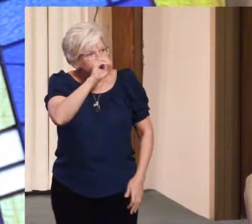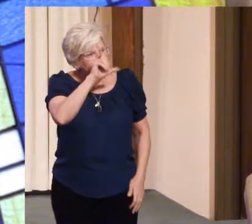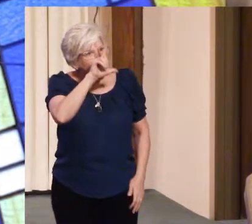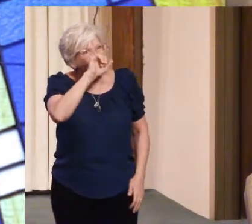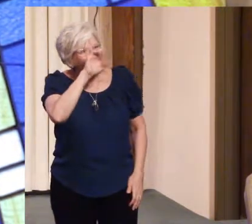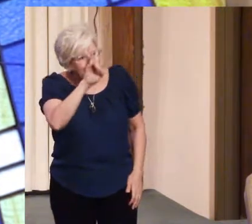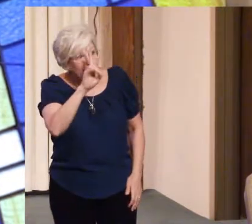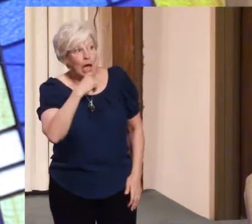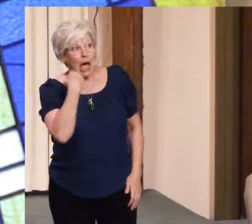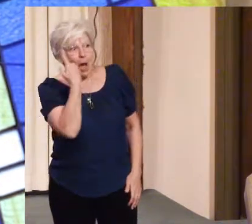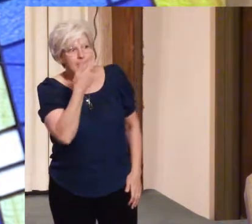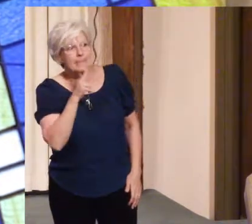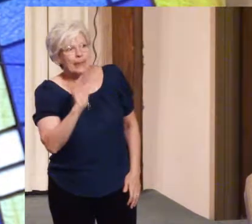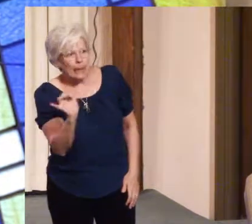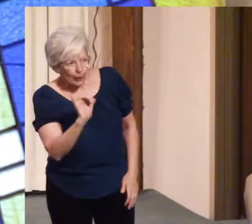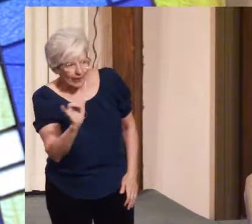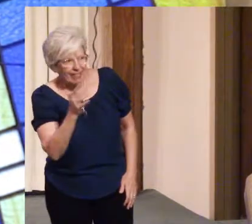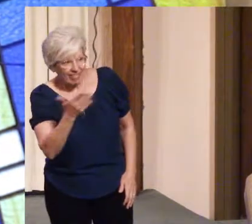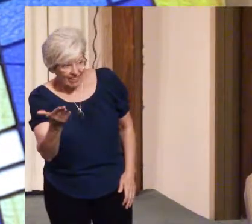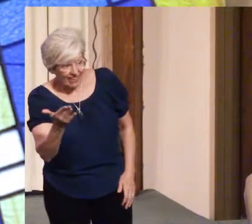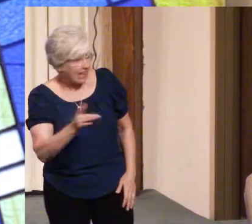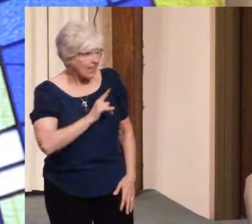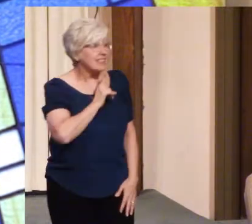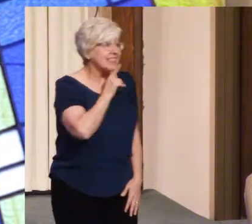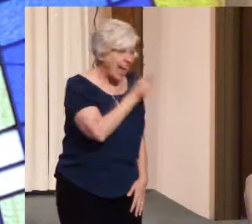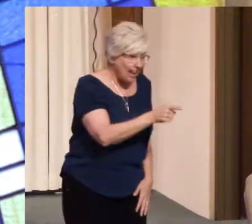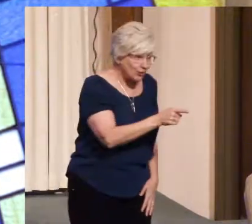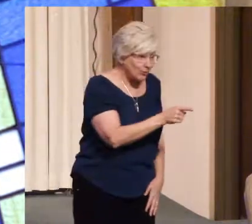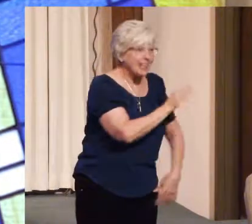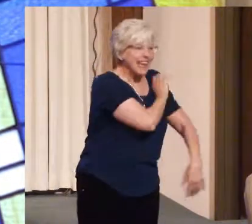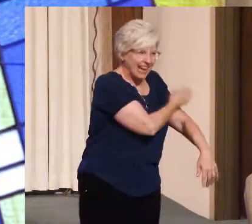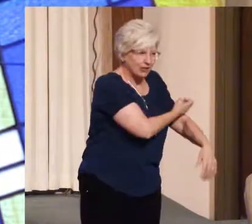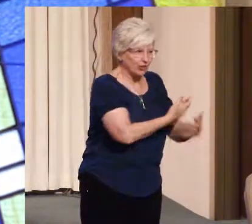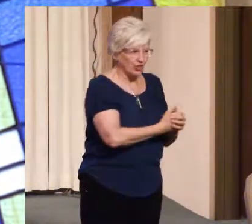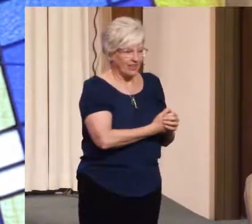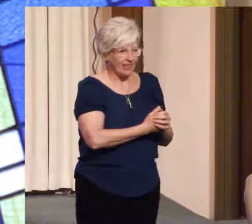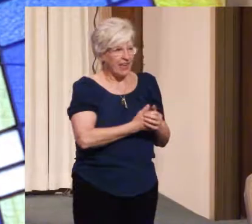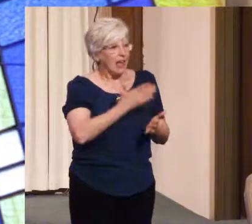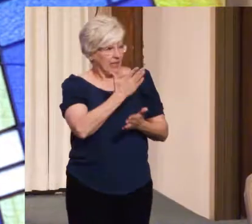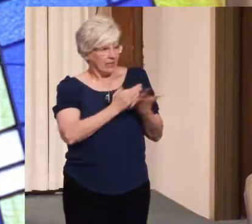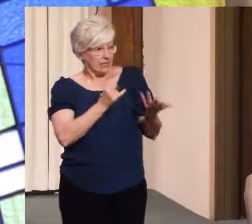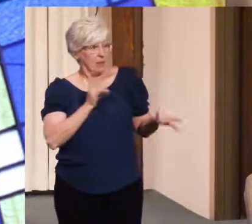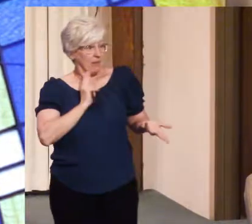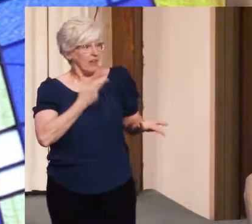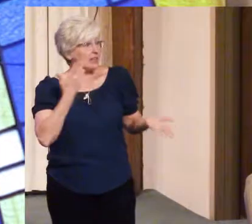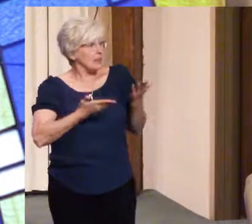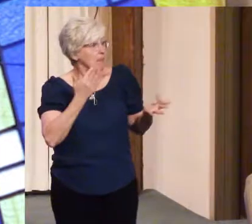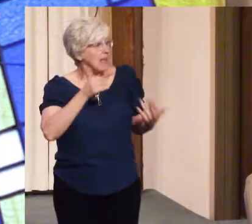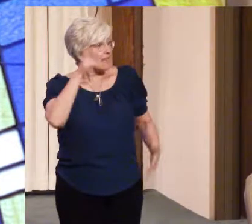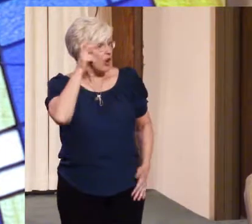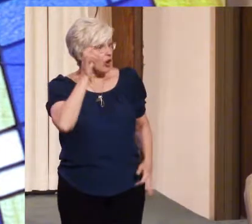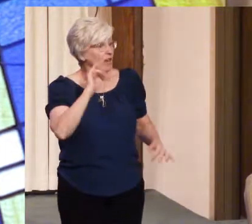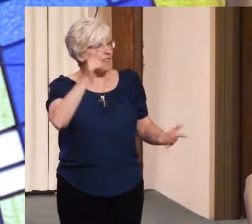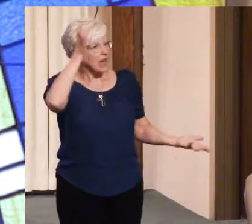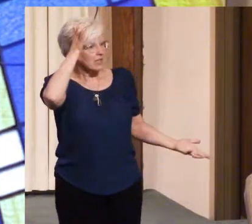energy. Some of us may have heard of the concept of a photonic universe.